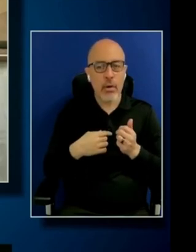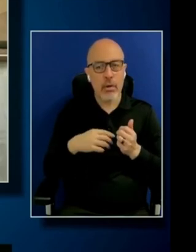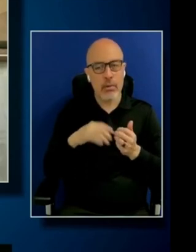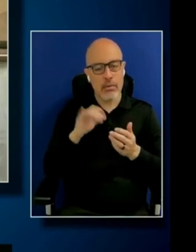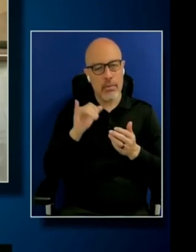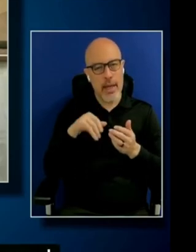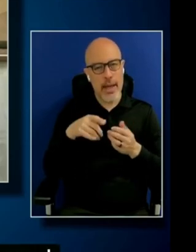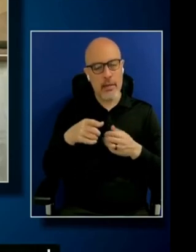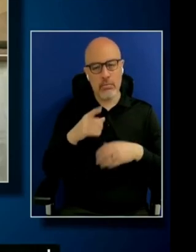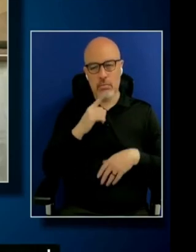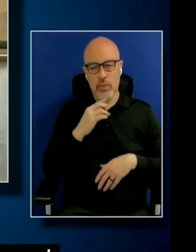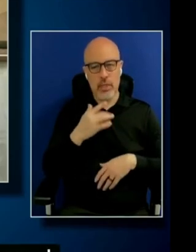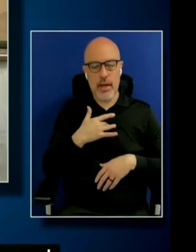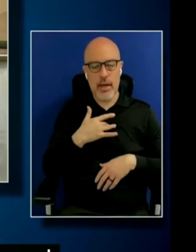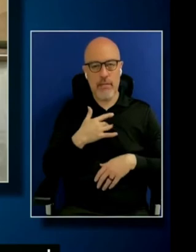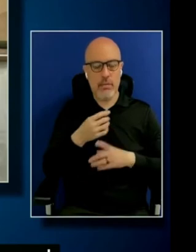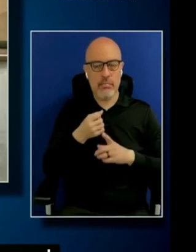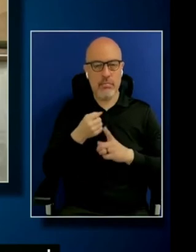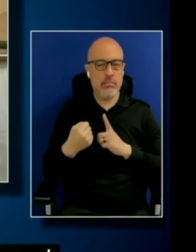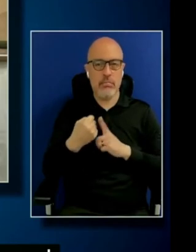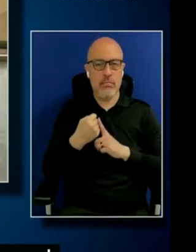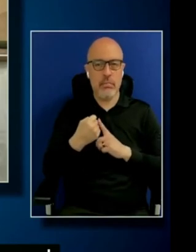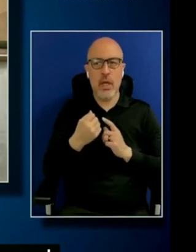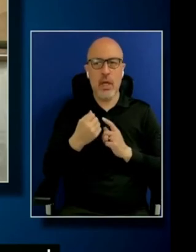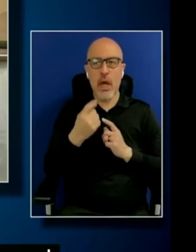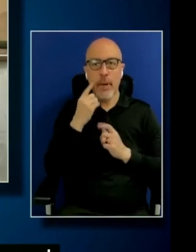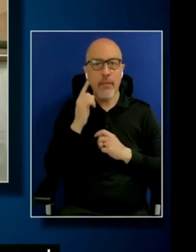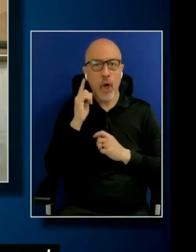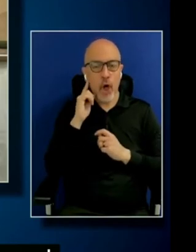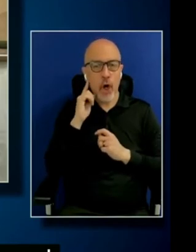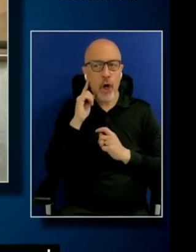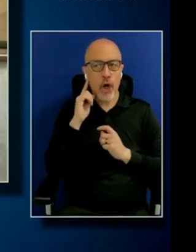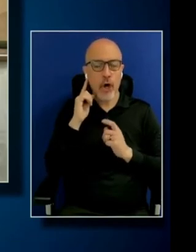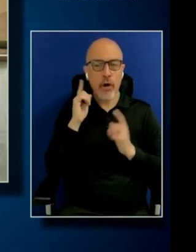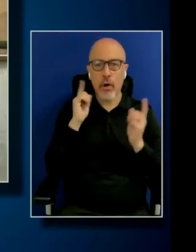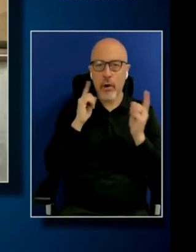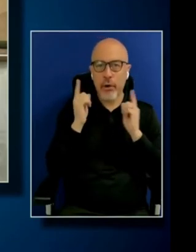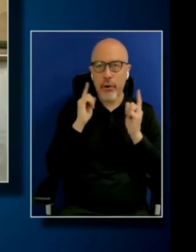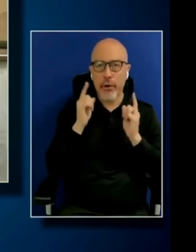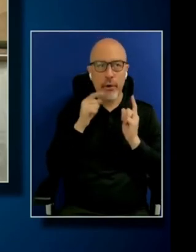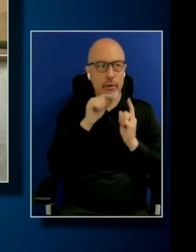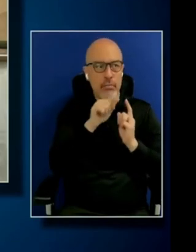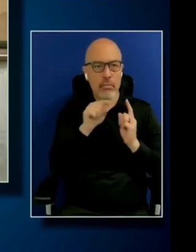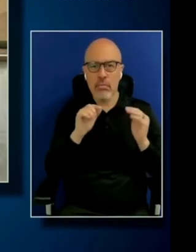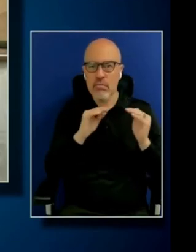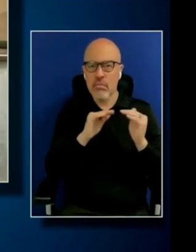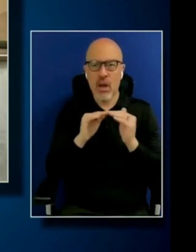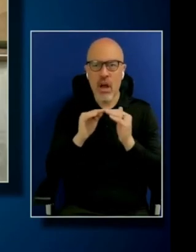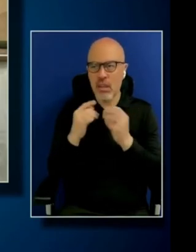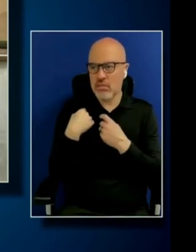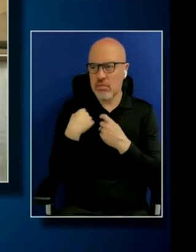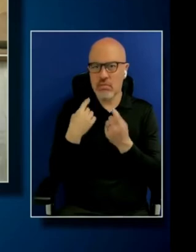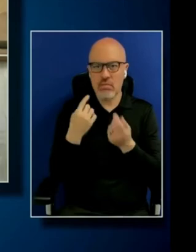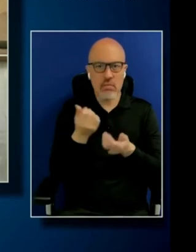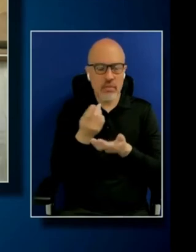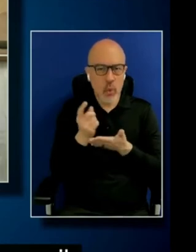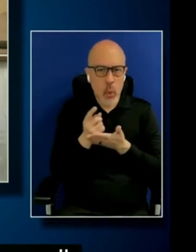that really got me because I have heard so much from so many of my colleagues over the course of the last couple of weeks